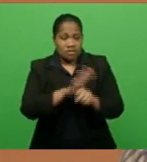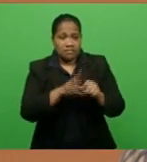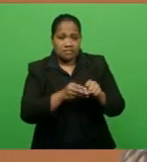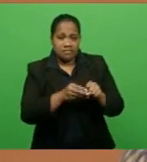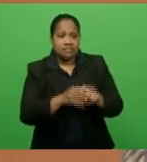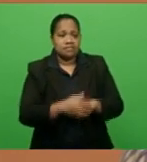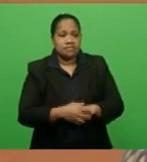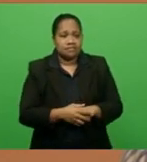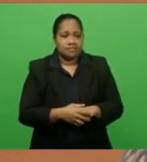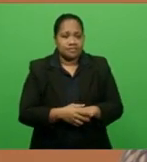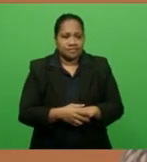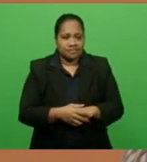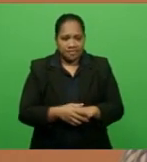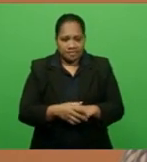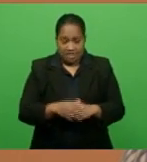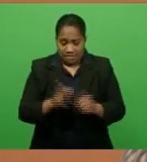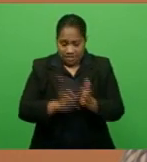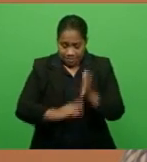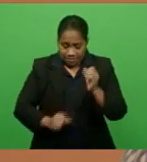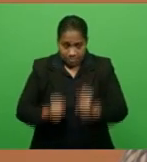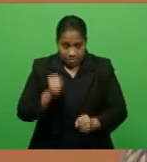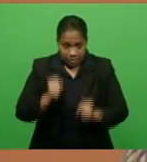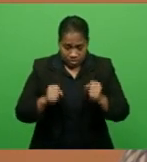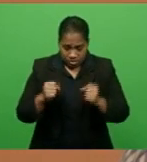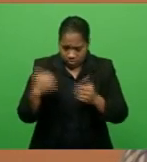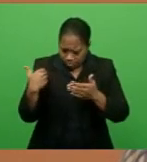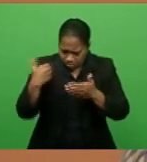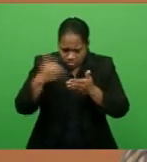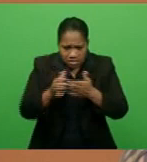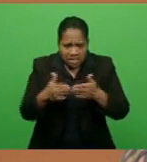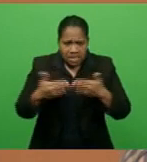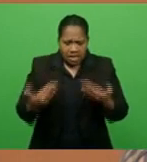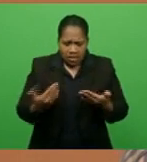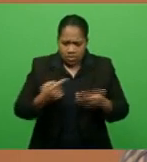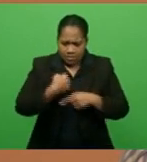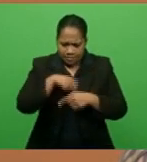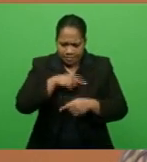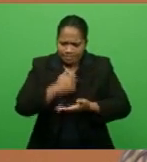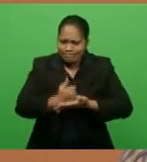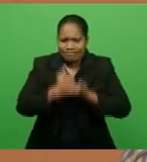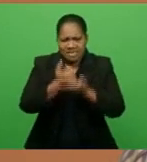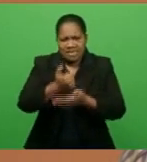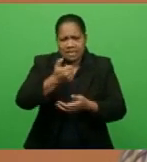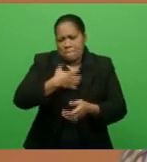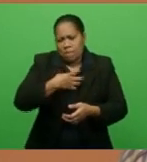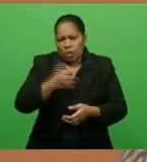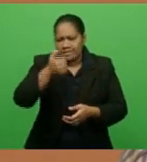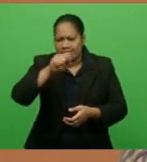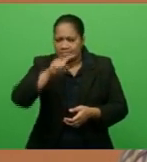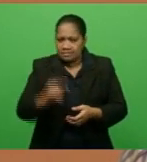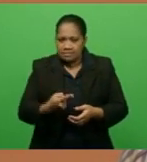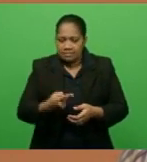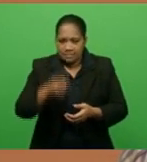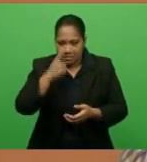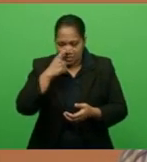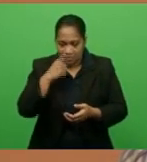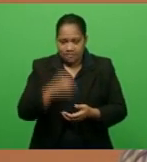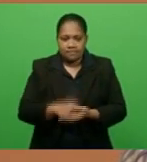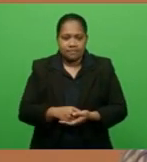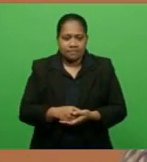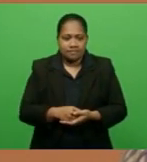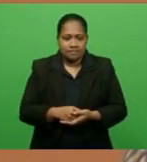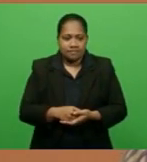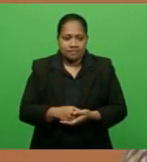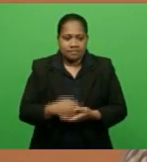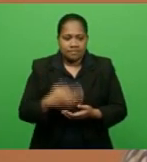in March, until now we have assisted more than 6,000 customers, representing about 46